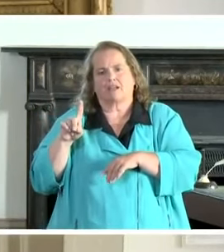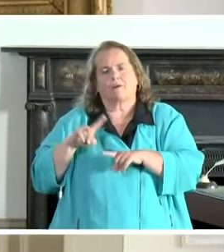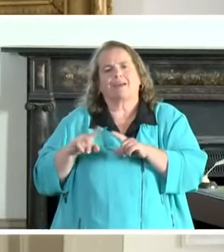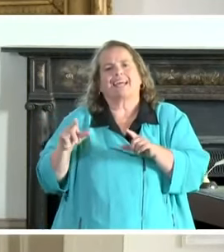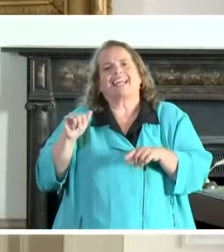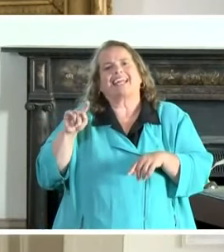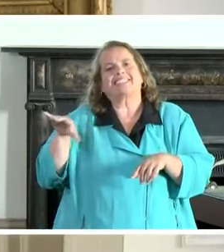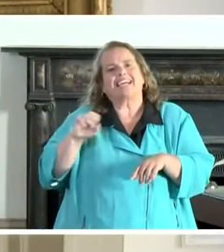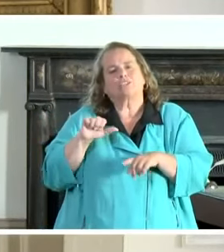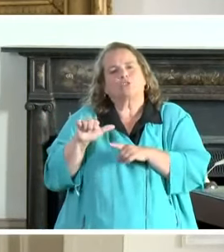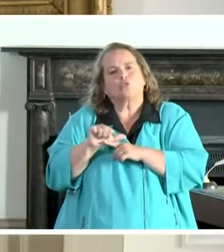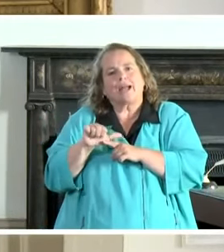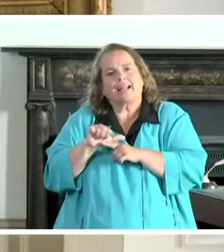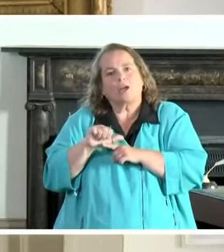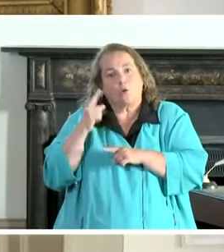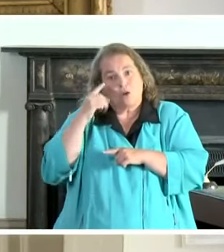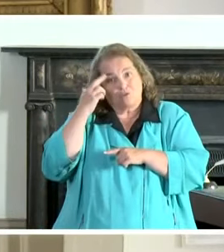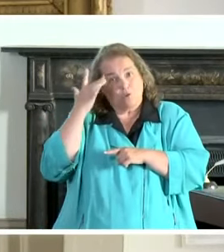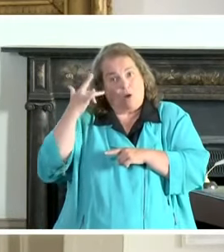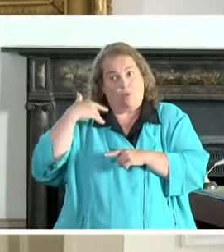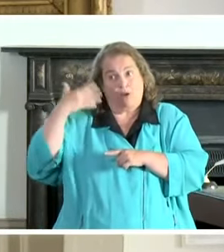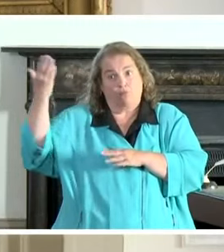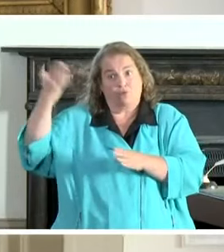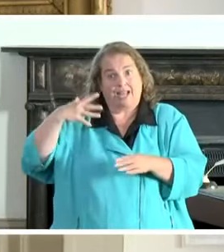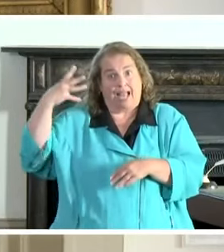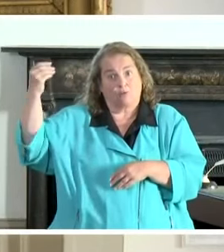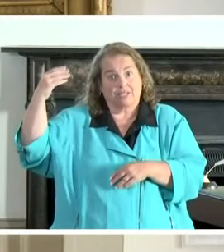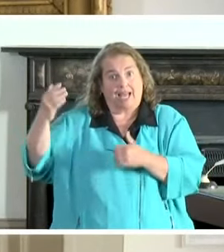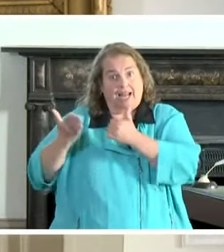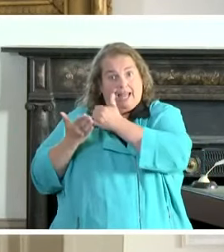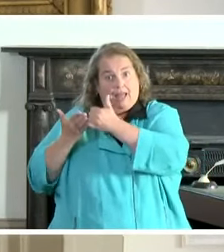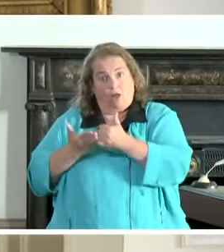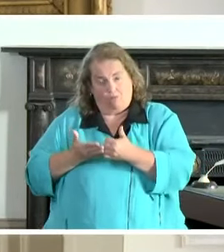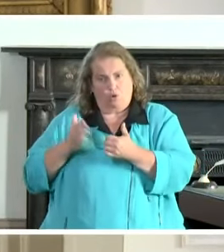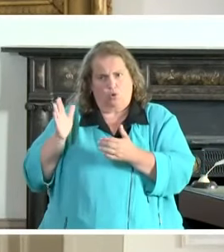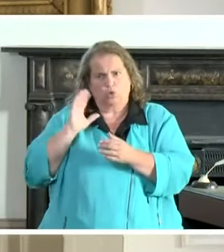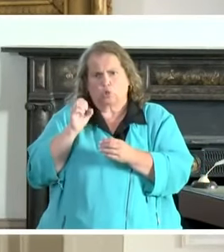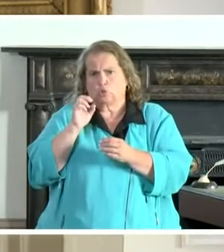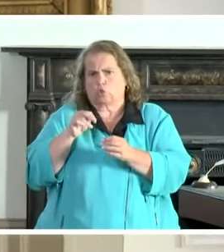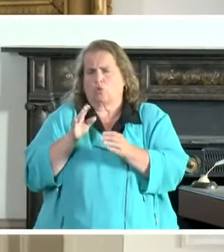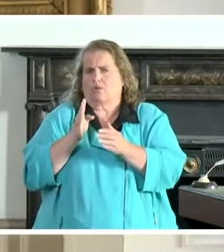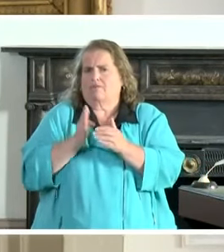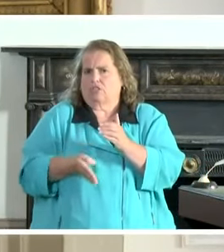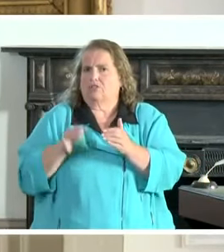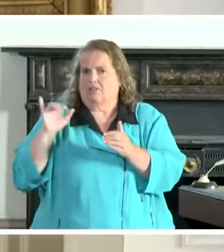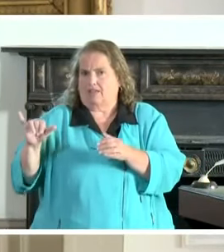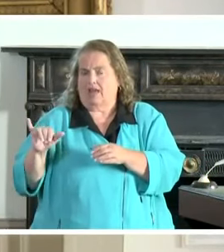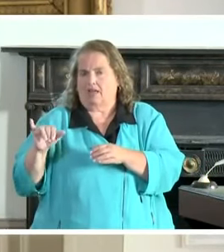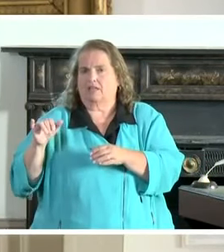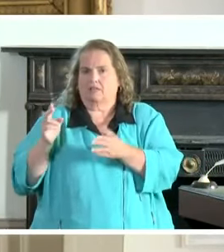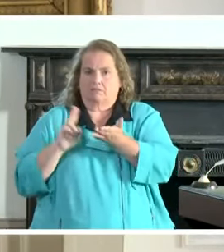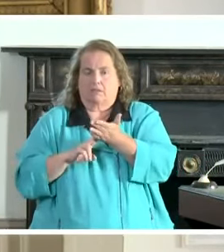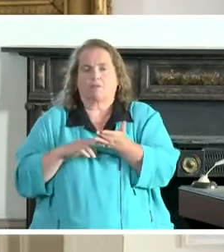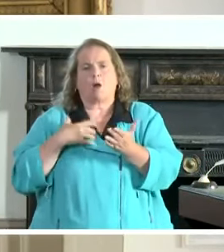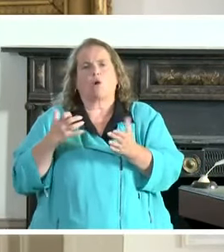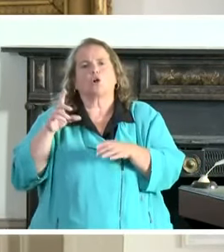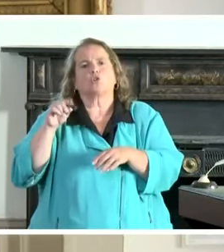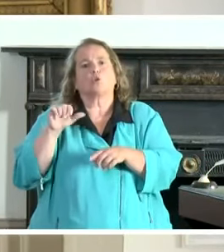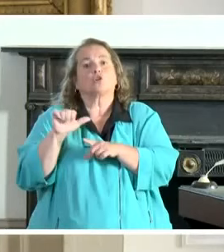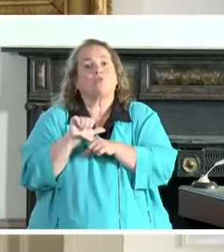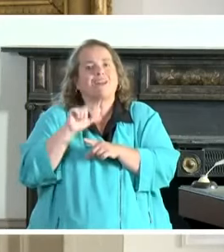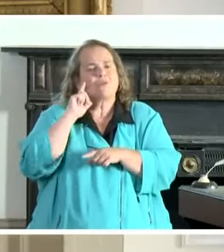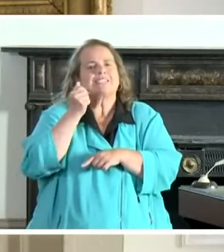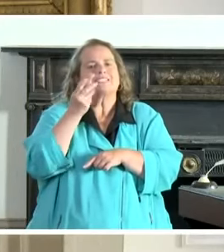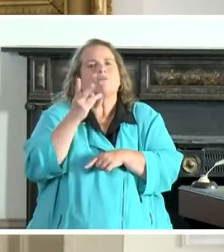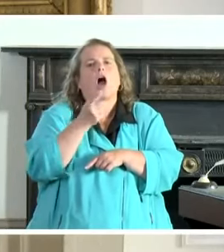training. Now, one of the reasons we're bringing in outside help and I believe that's being finalized is I want to be able to do the training for several hundred